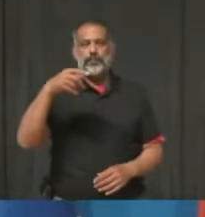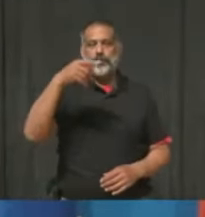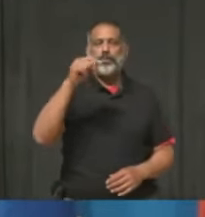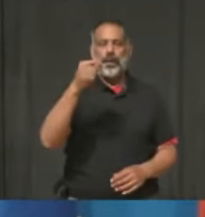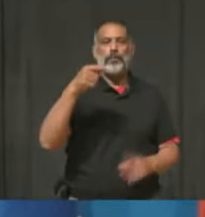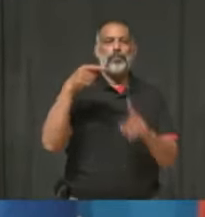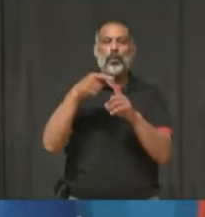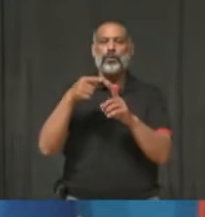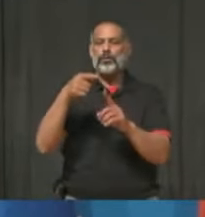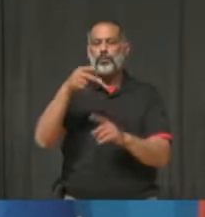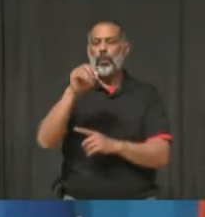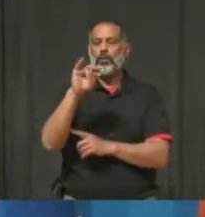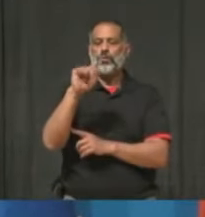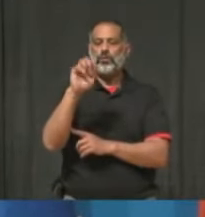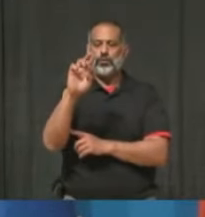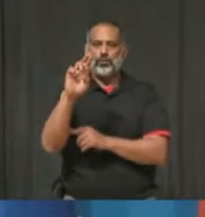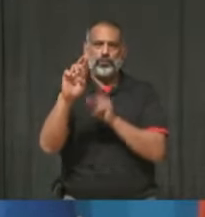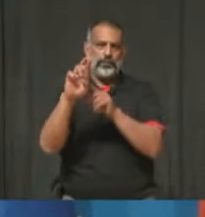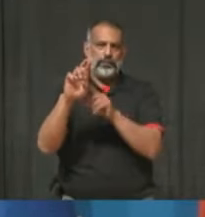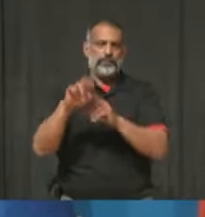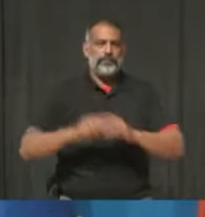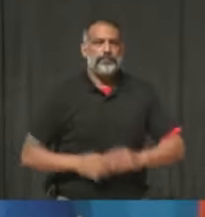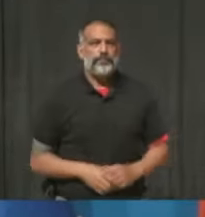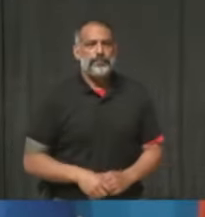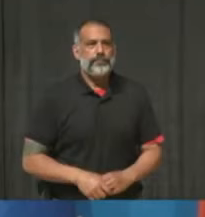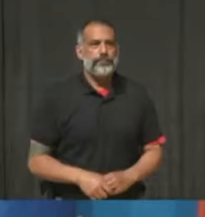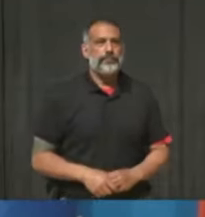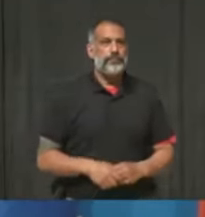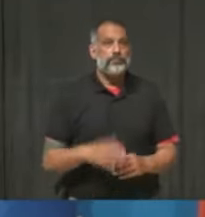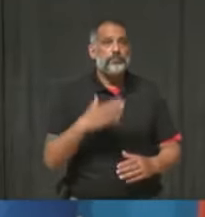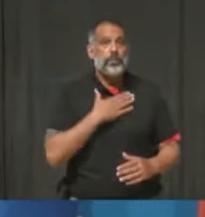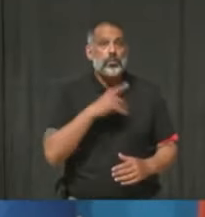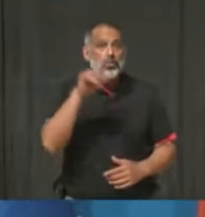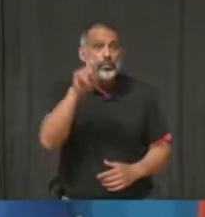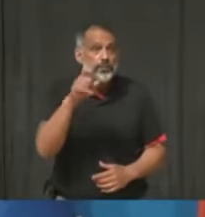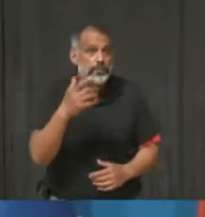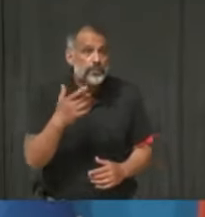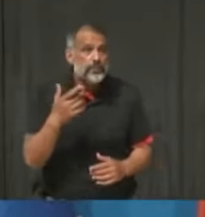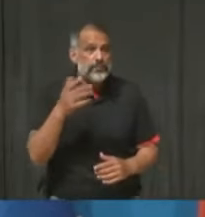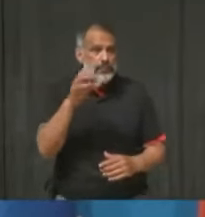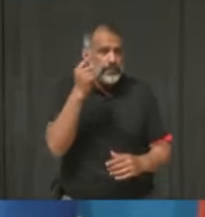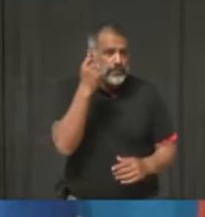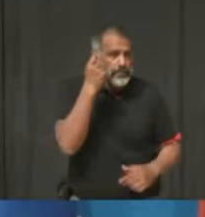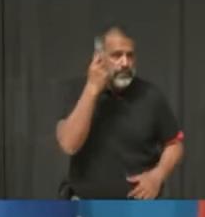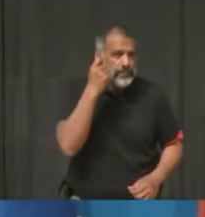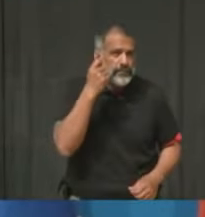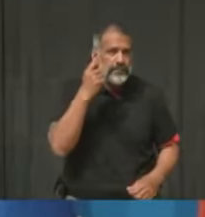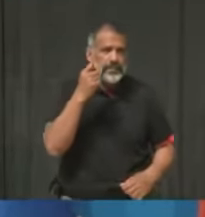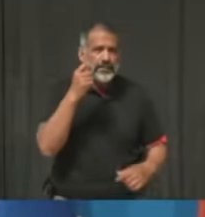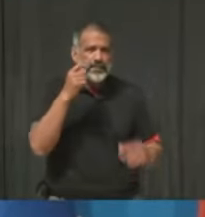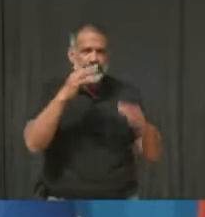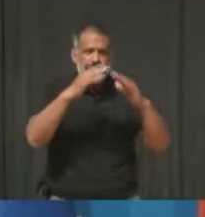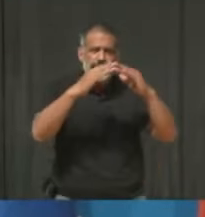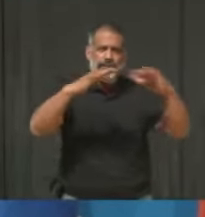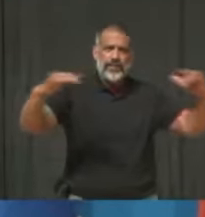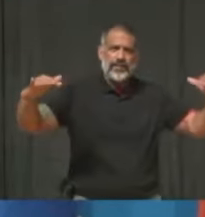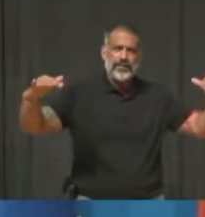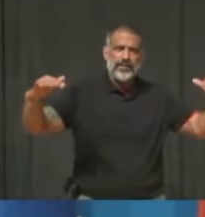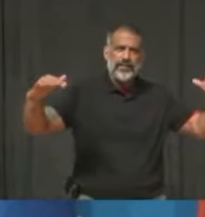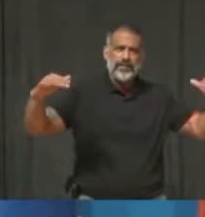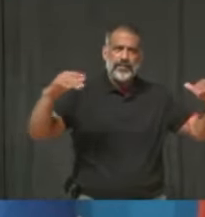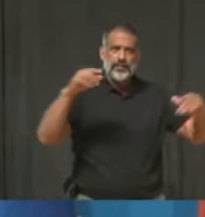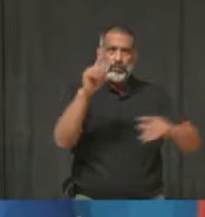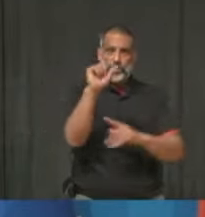Hi, Isaac. Welcome. Hi. Thank you. I want to ask about the diversity survey that was presented this morning. In the city's 2017